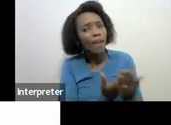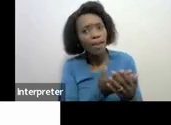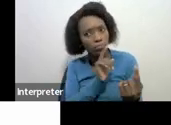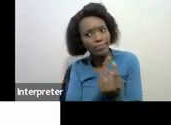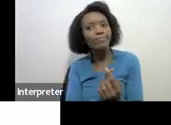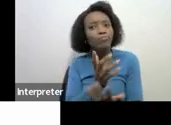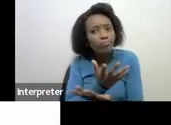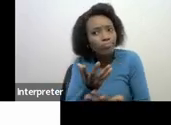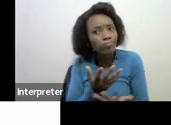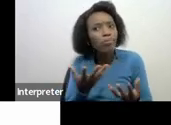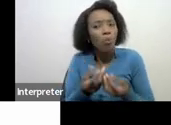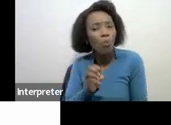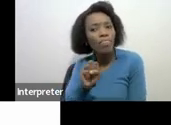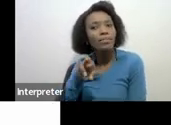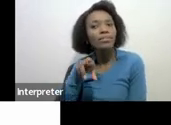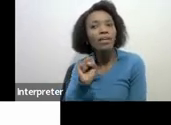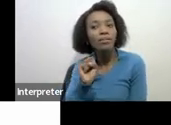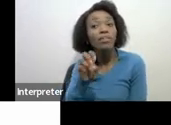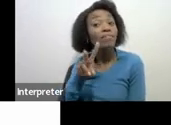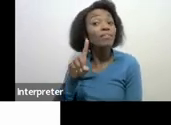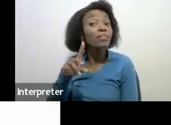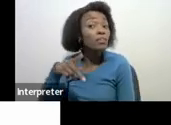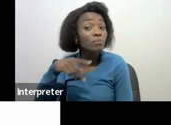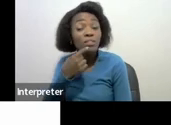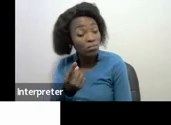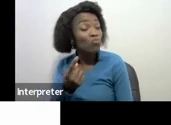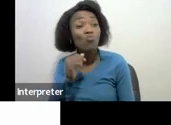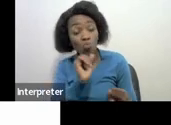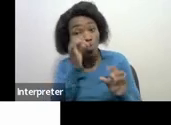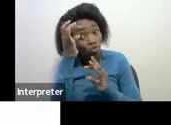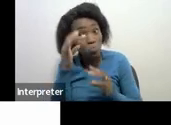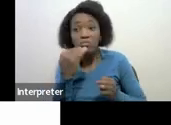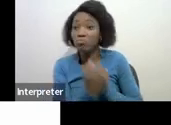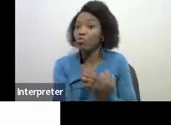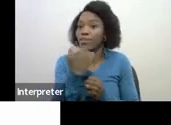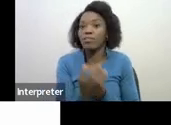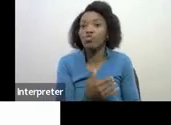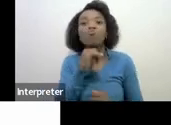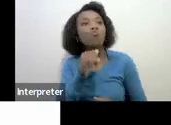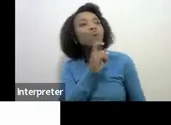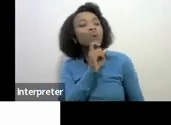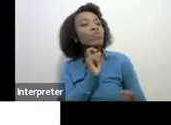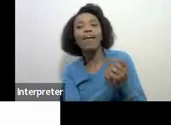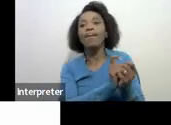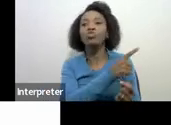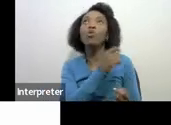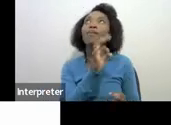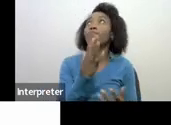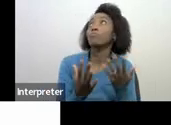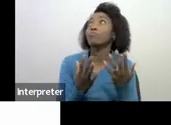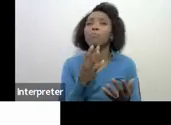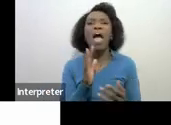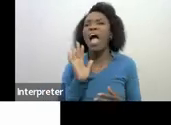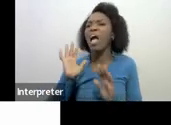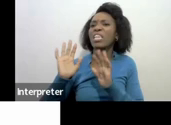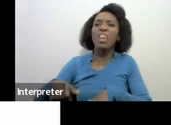very well that your information is protected it's not going to be used against you in the case where you decide to walk away